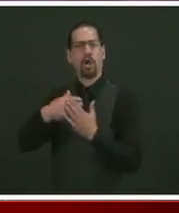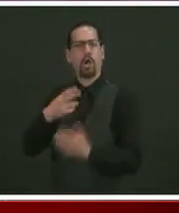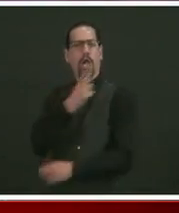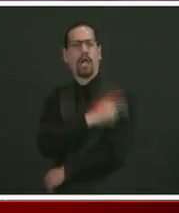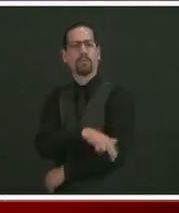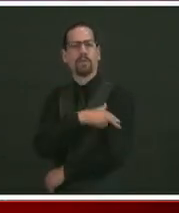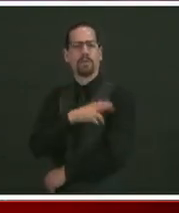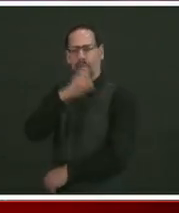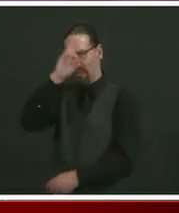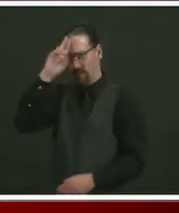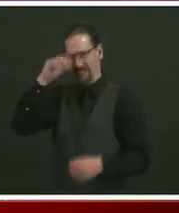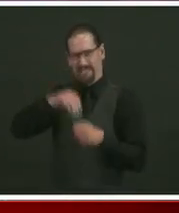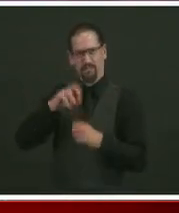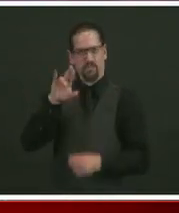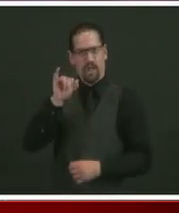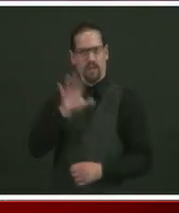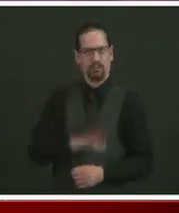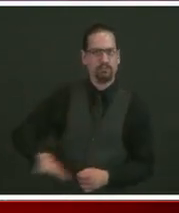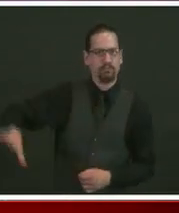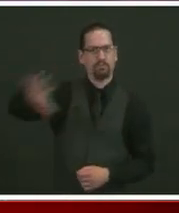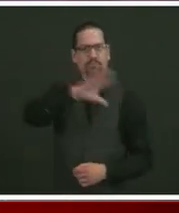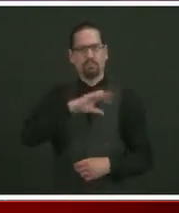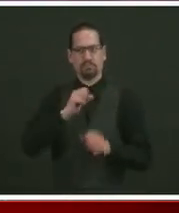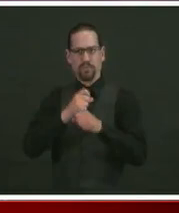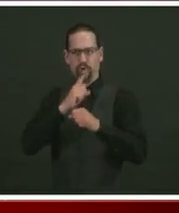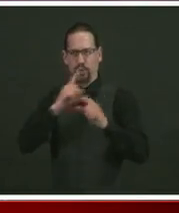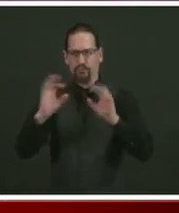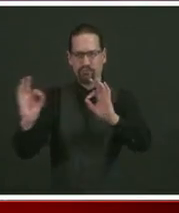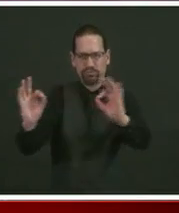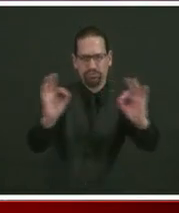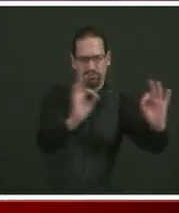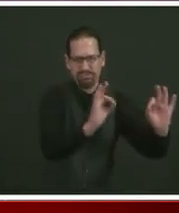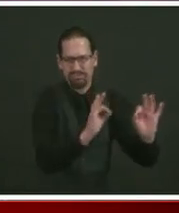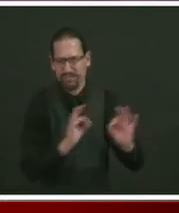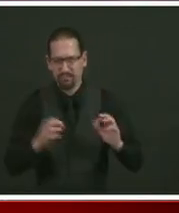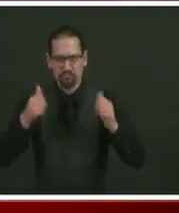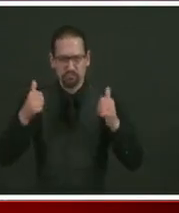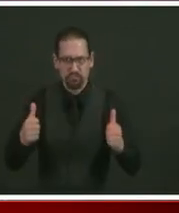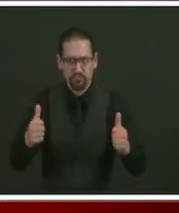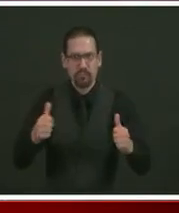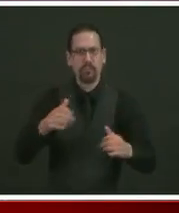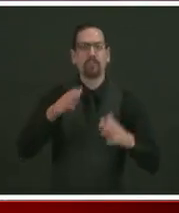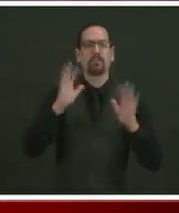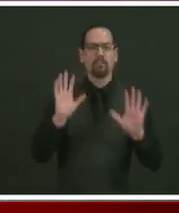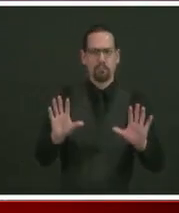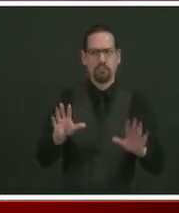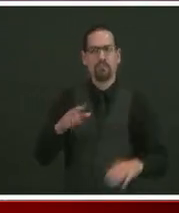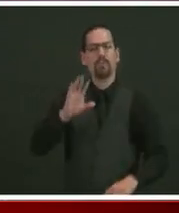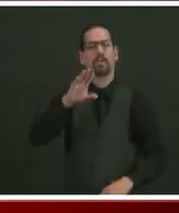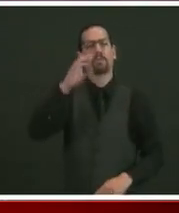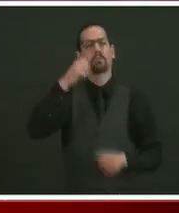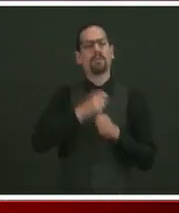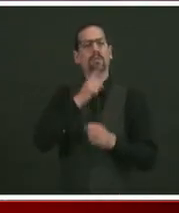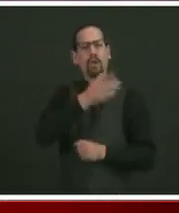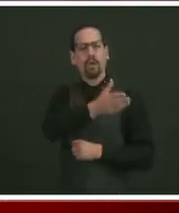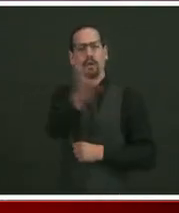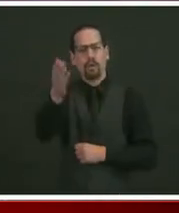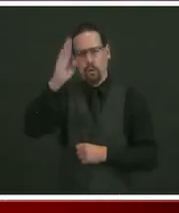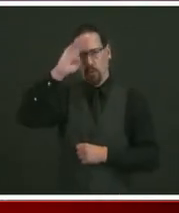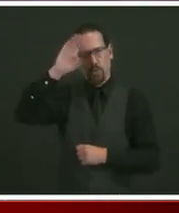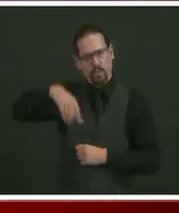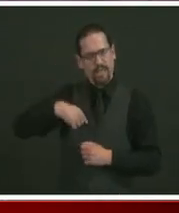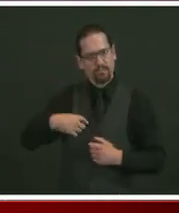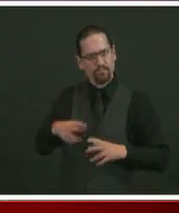financially secure and safe. And I want Rhode Island to hear that. I want you to know we're doing what it takes to shore up our